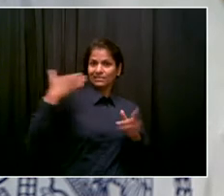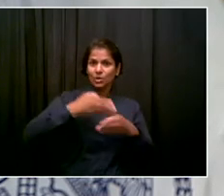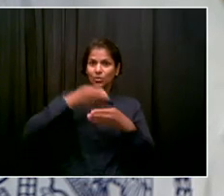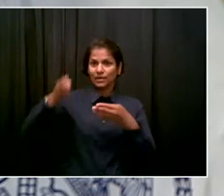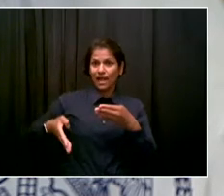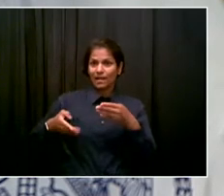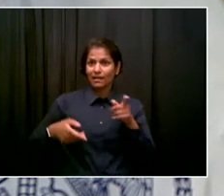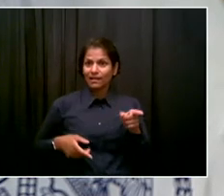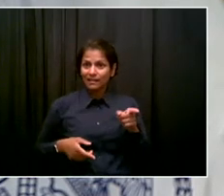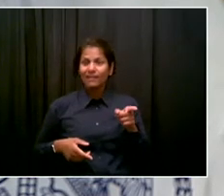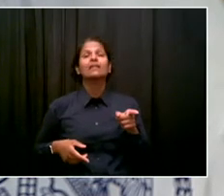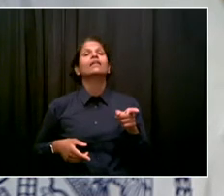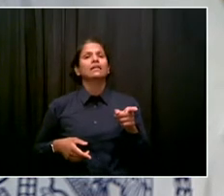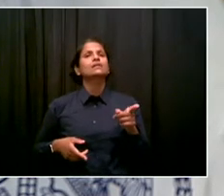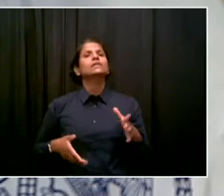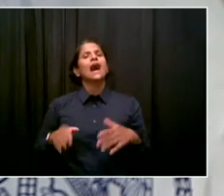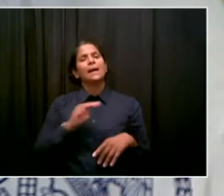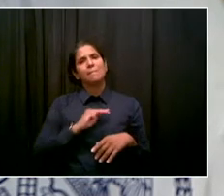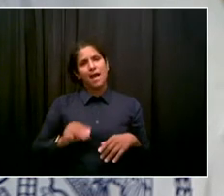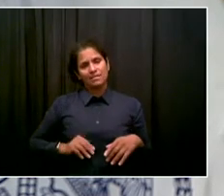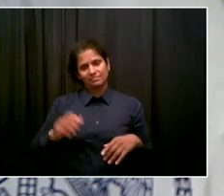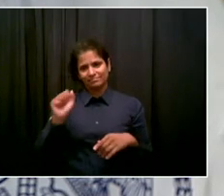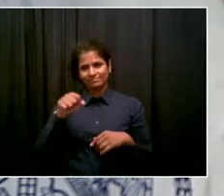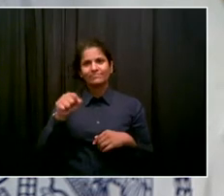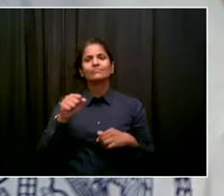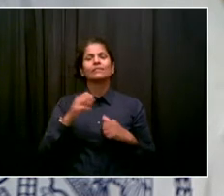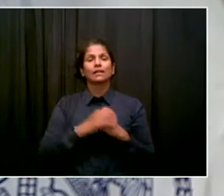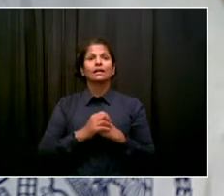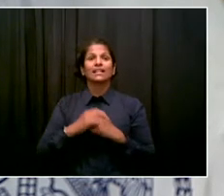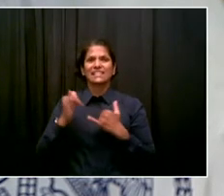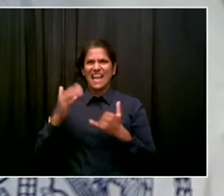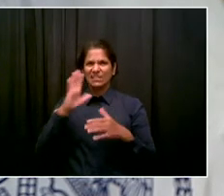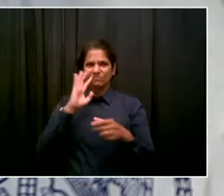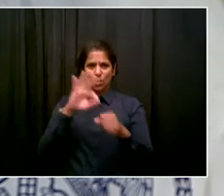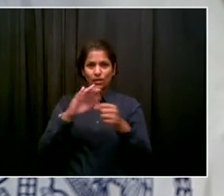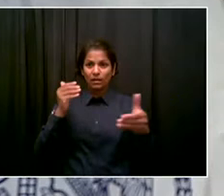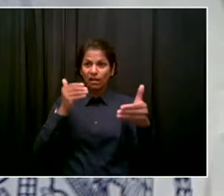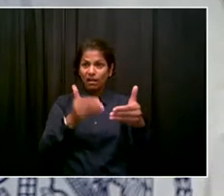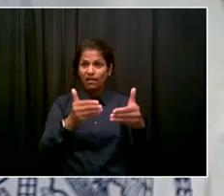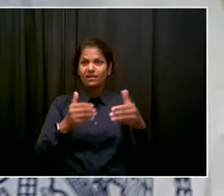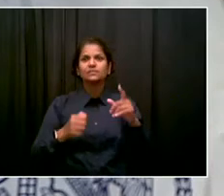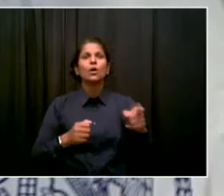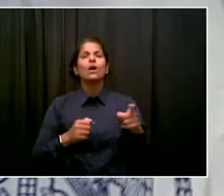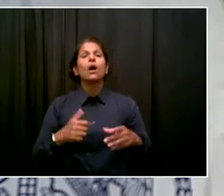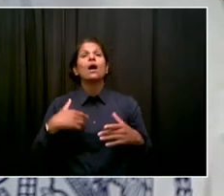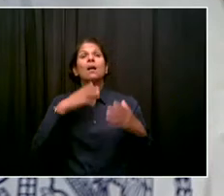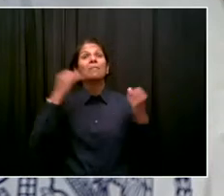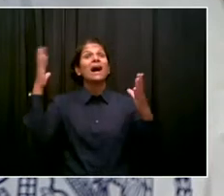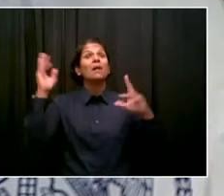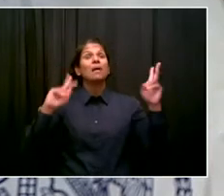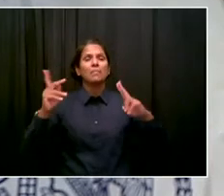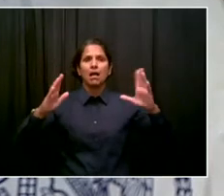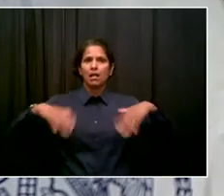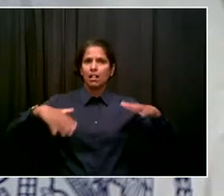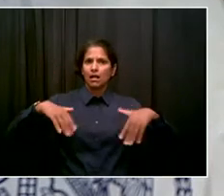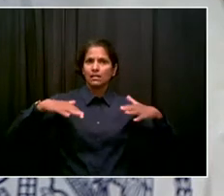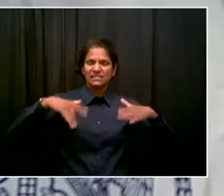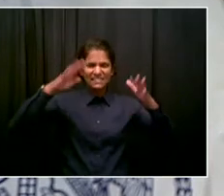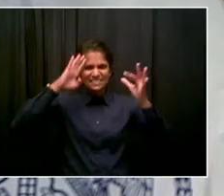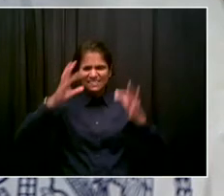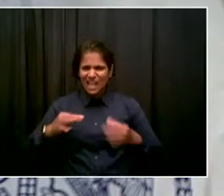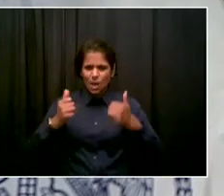focused and have not made their final decisions. This is probably the most fluid mayor's race I've ever seen in my life.